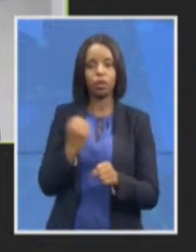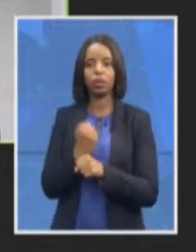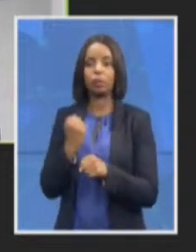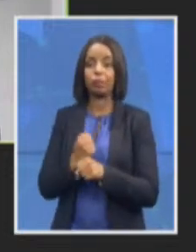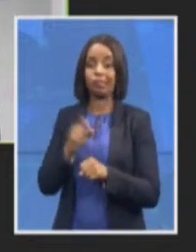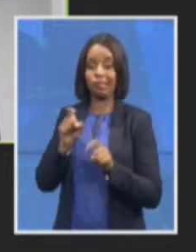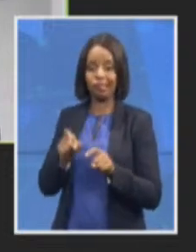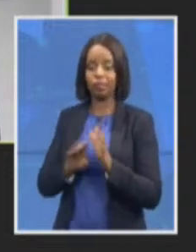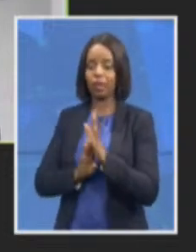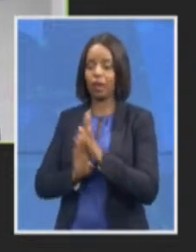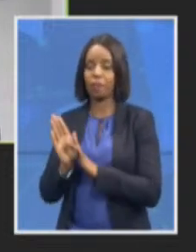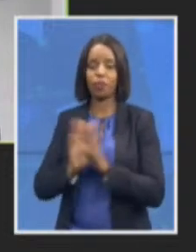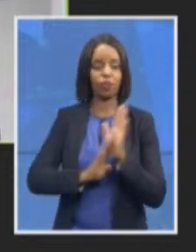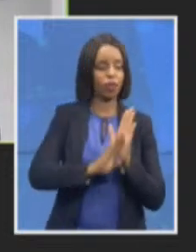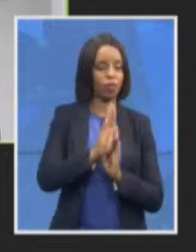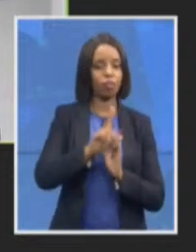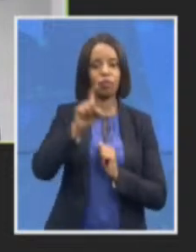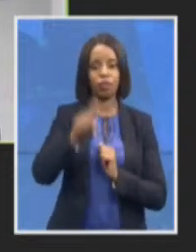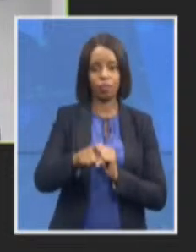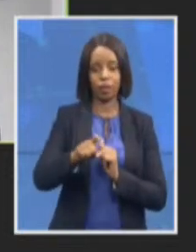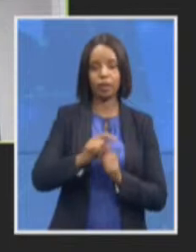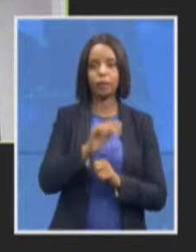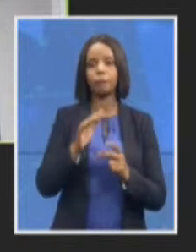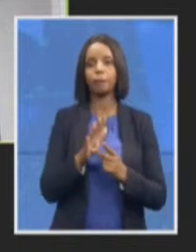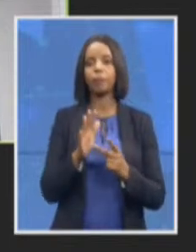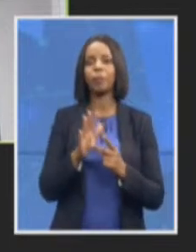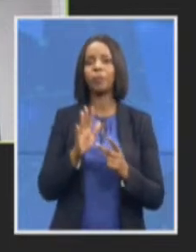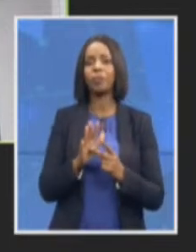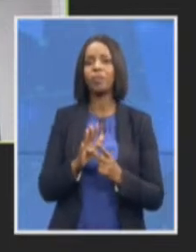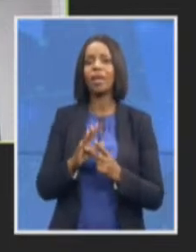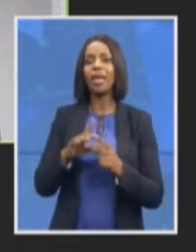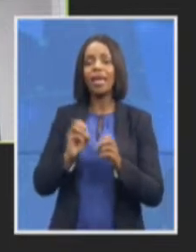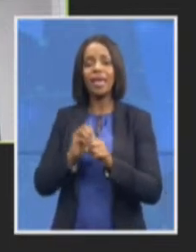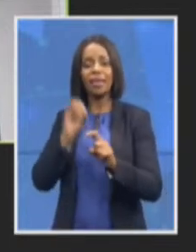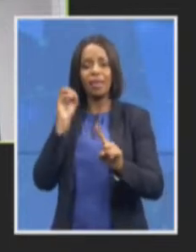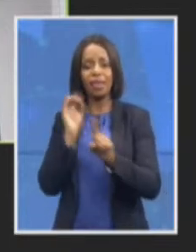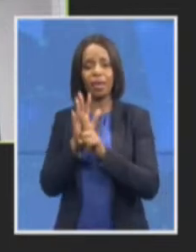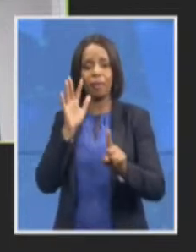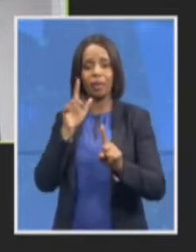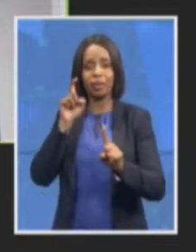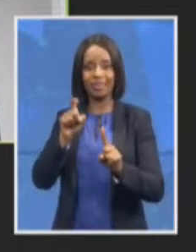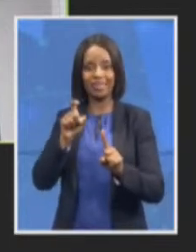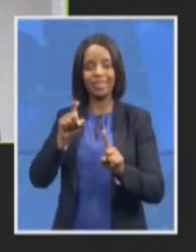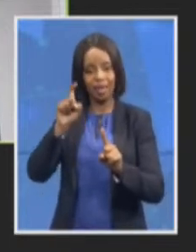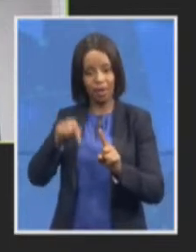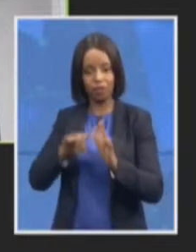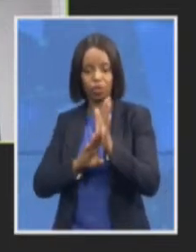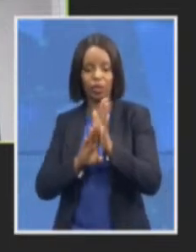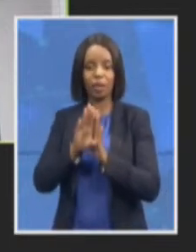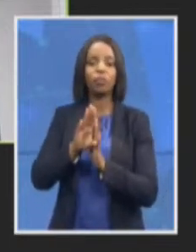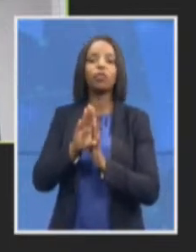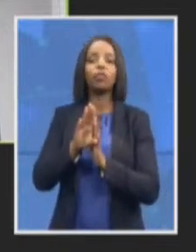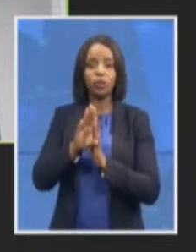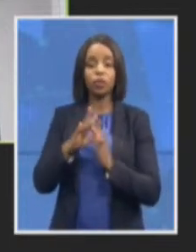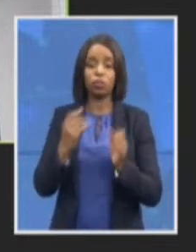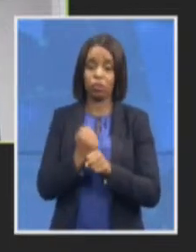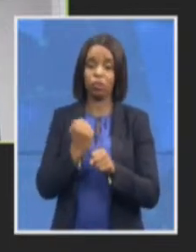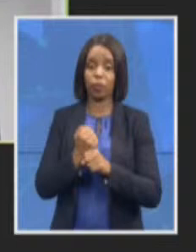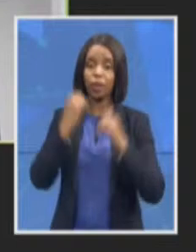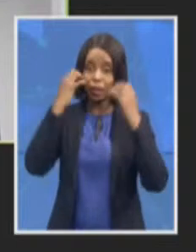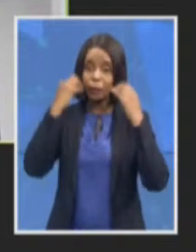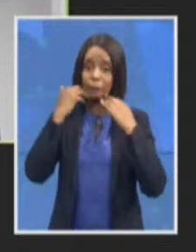of asset recovery so there's going to be a strong focus on that the skills enhancement that I talked about and improve